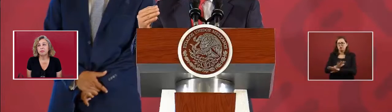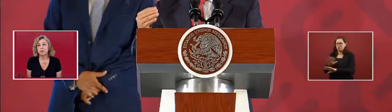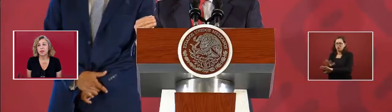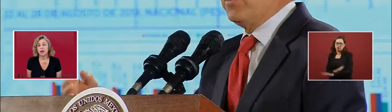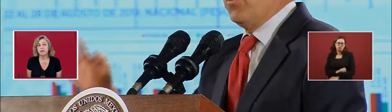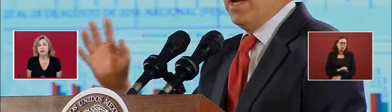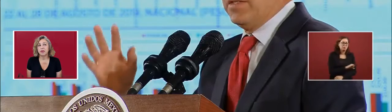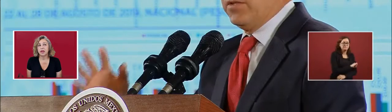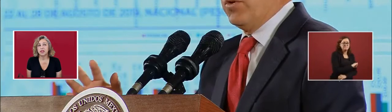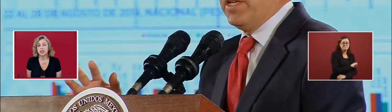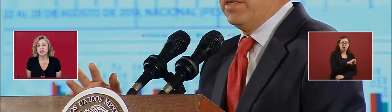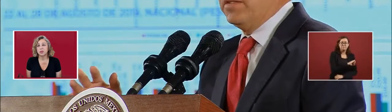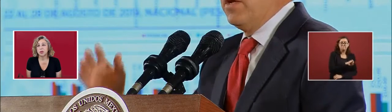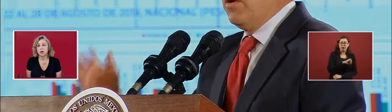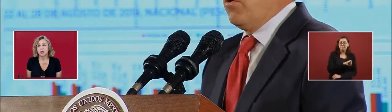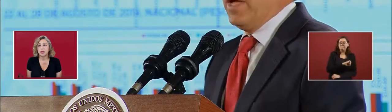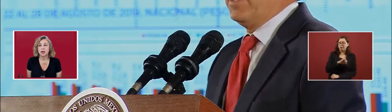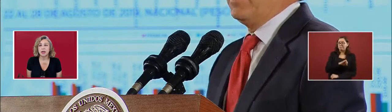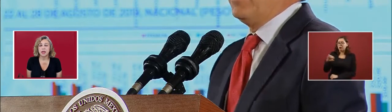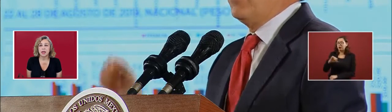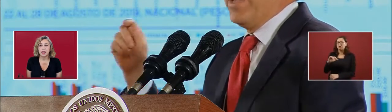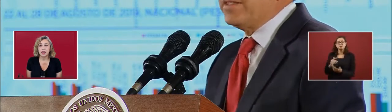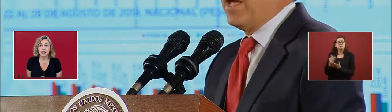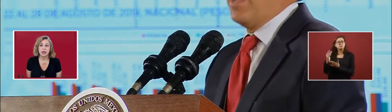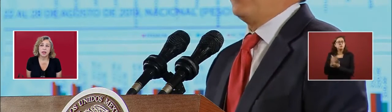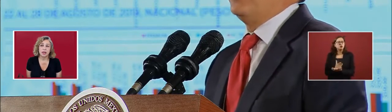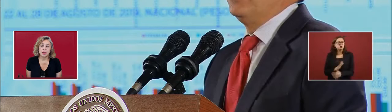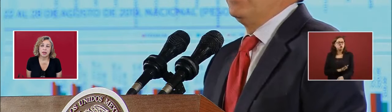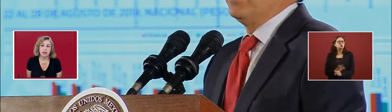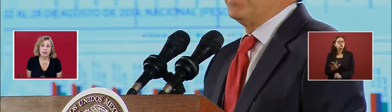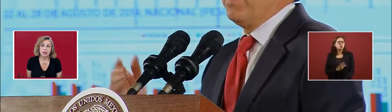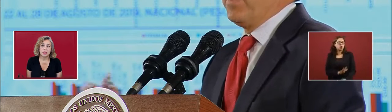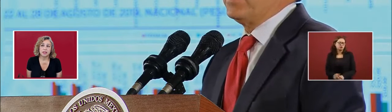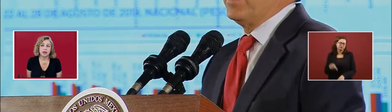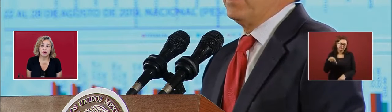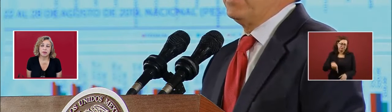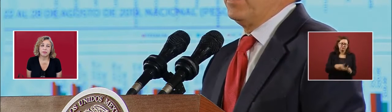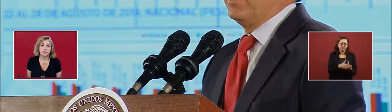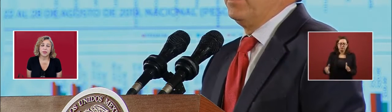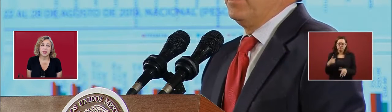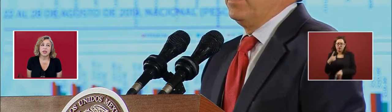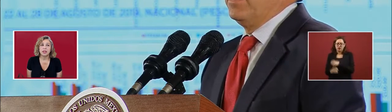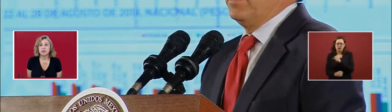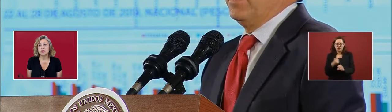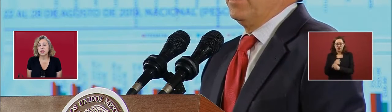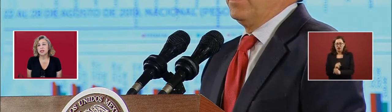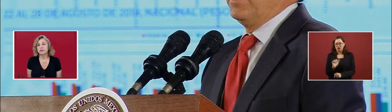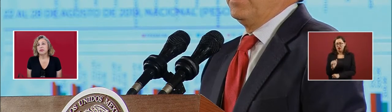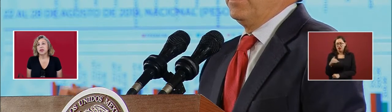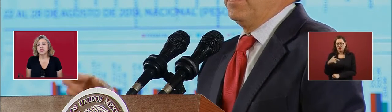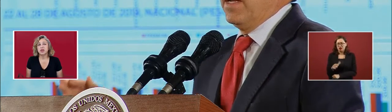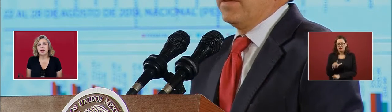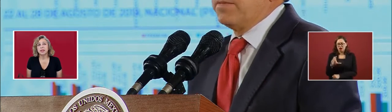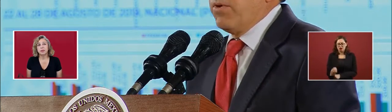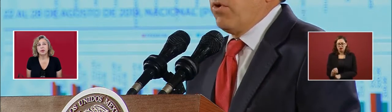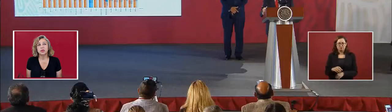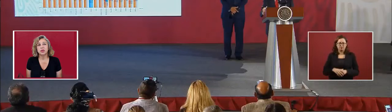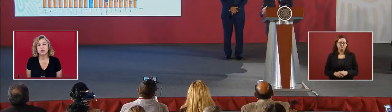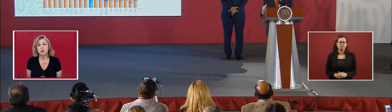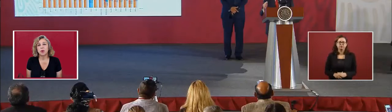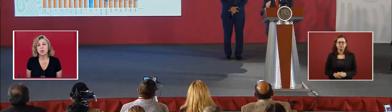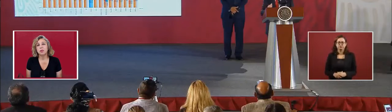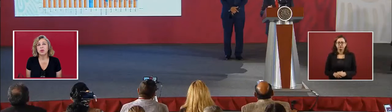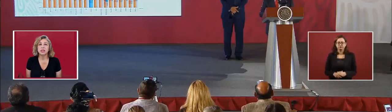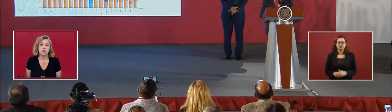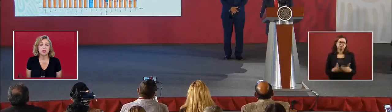variations were in this year. This was the least variation, as opposed